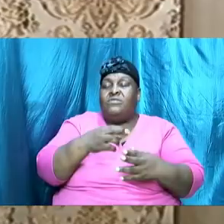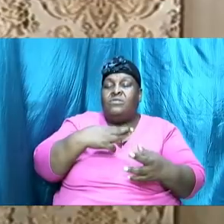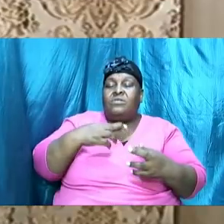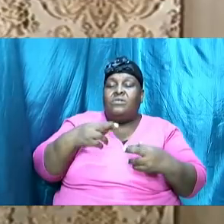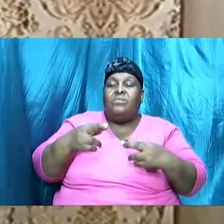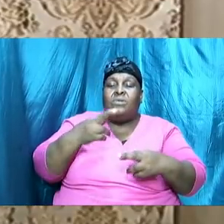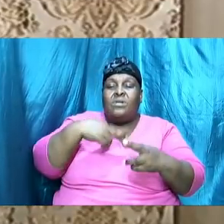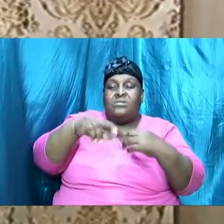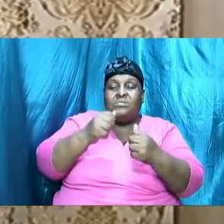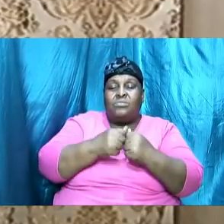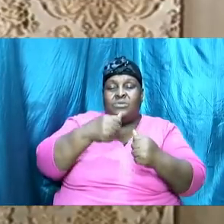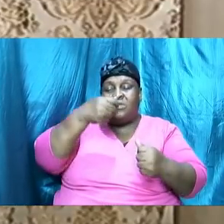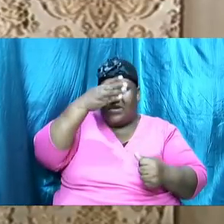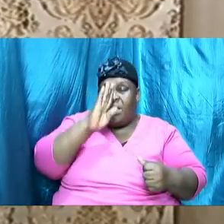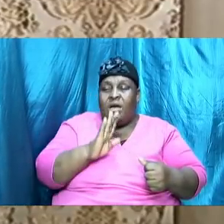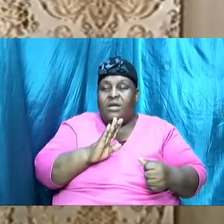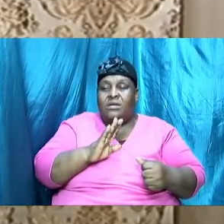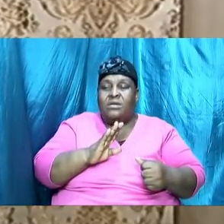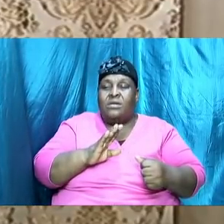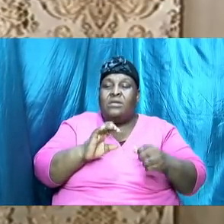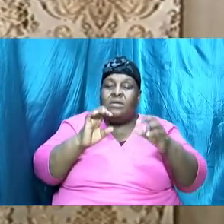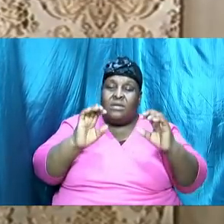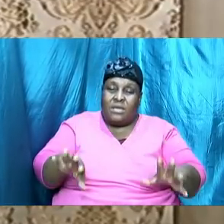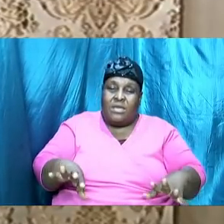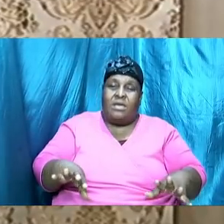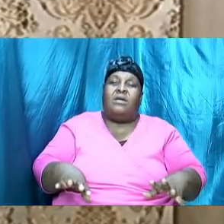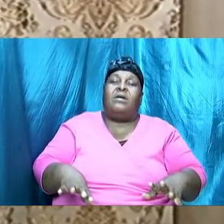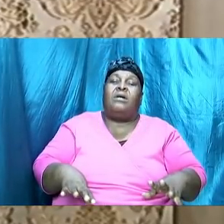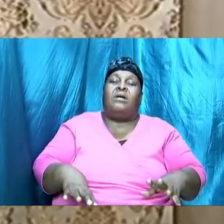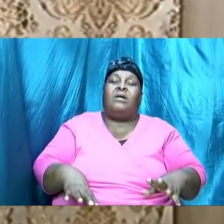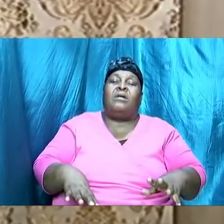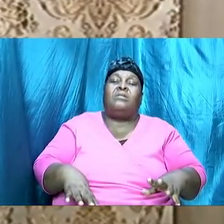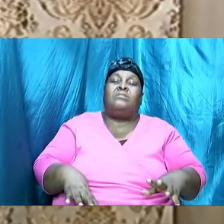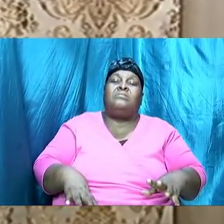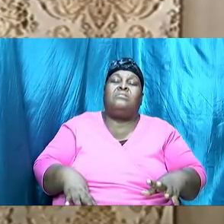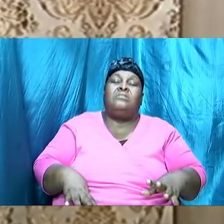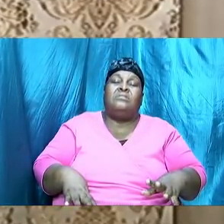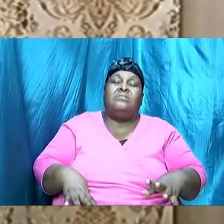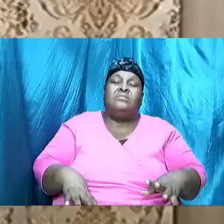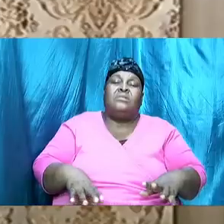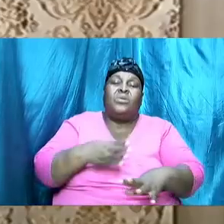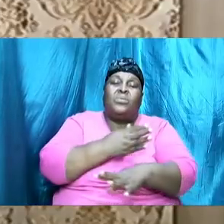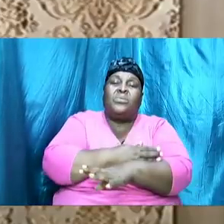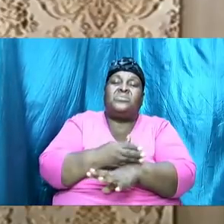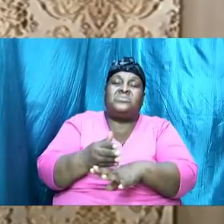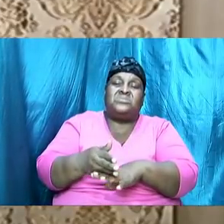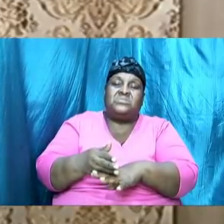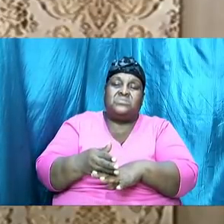it can break down it means that nothing happens